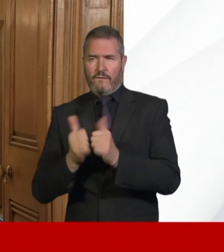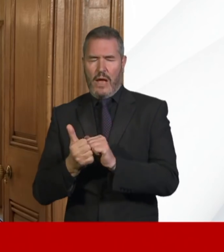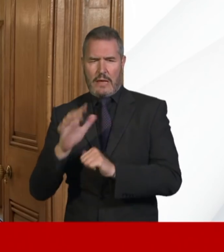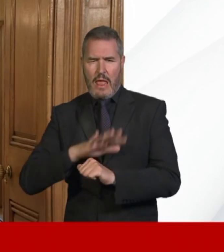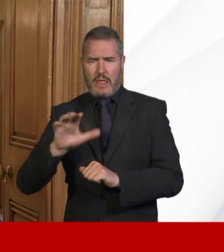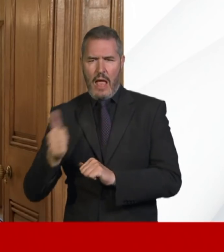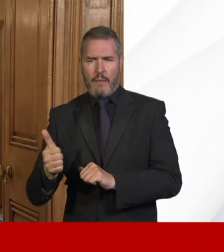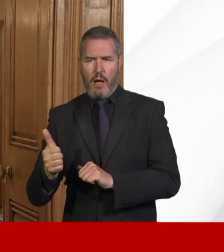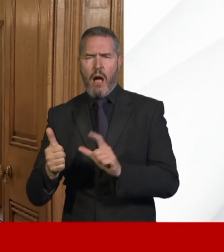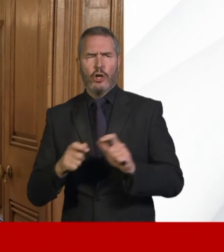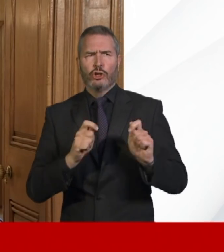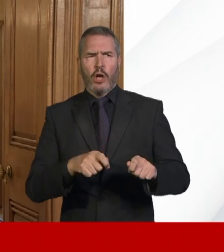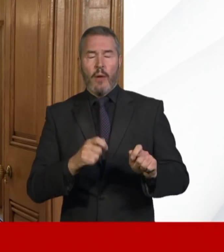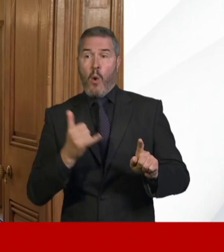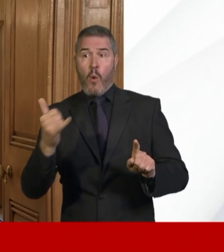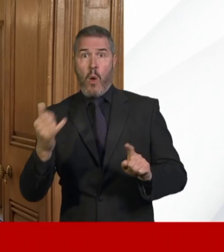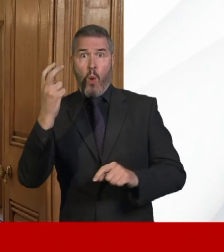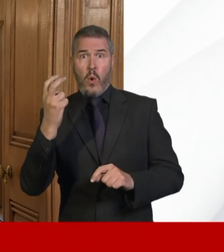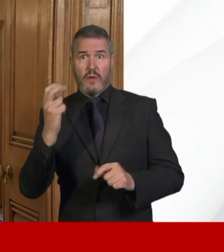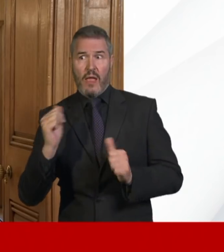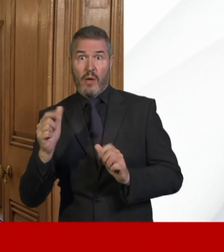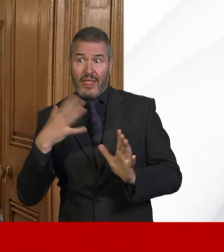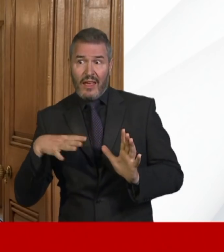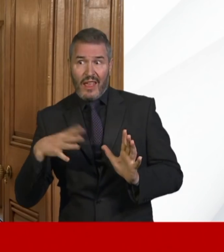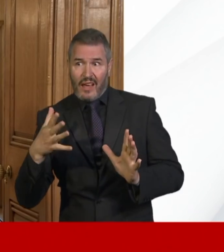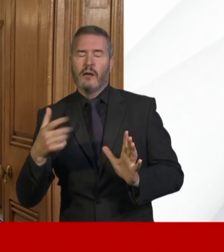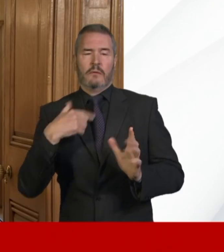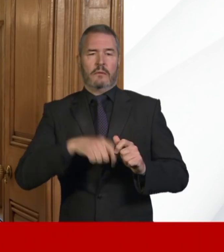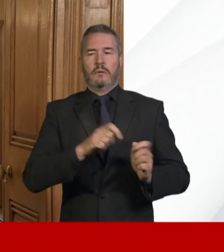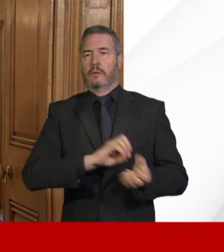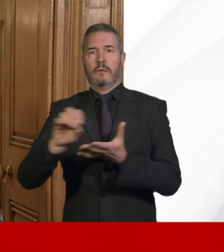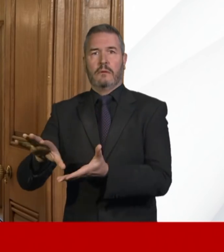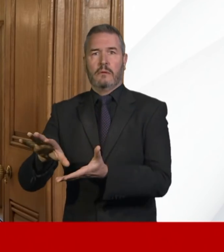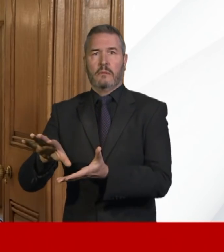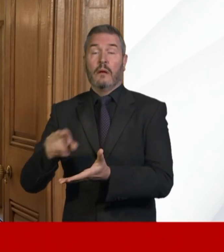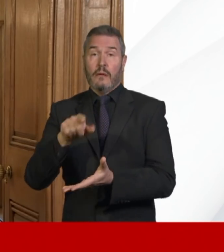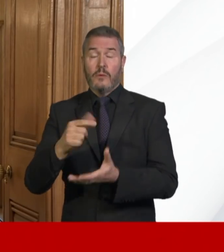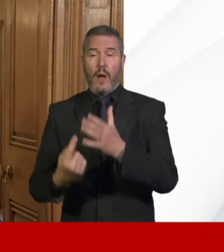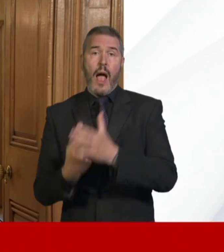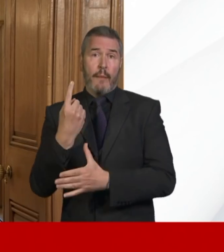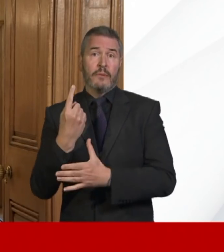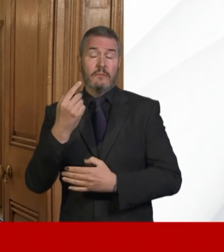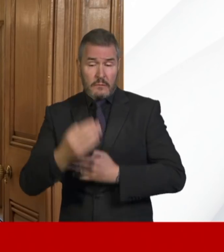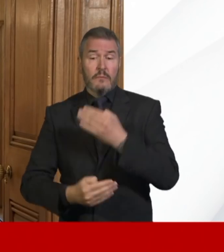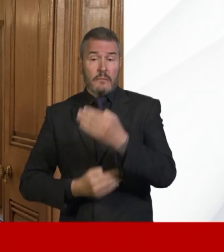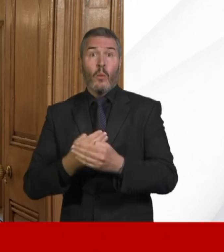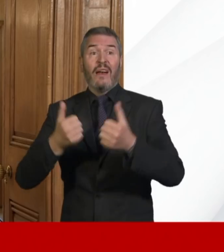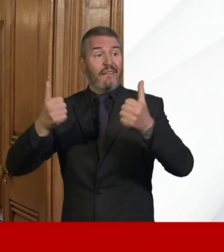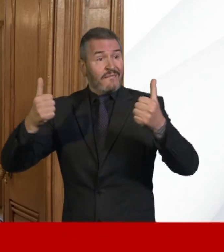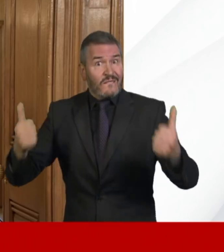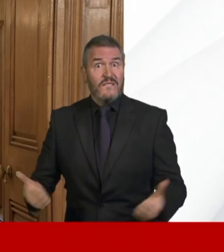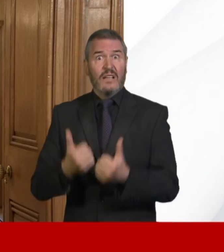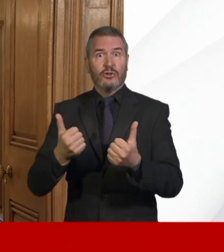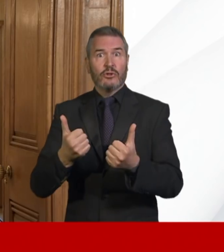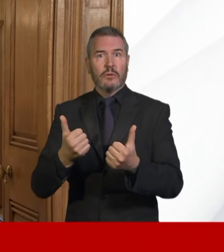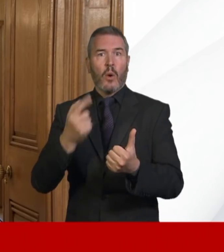shopping. Please call the elderly and support them. When this is done, and it will be done, we all want to